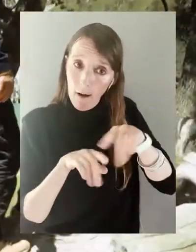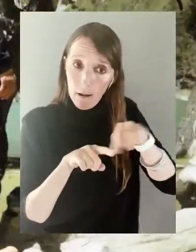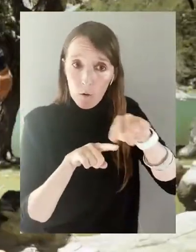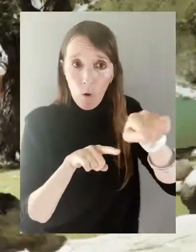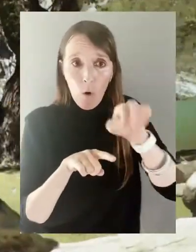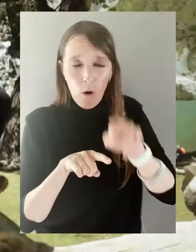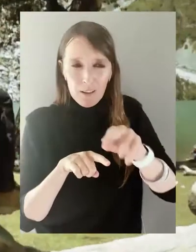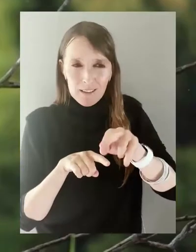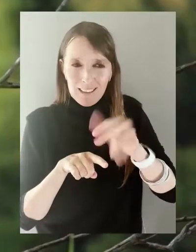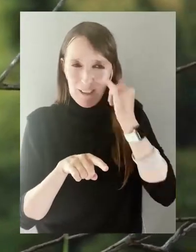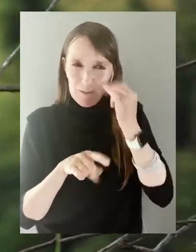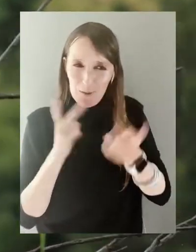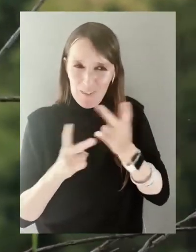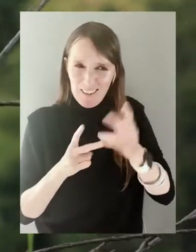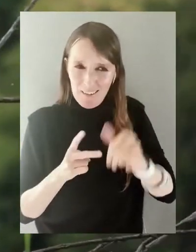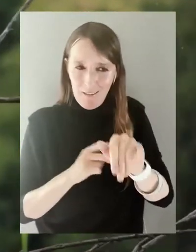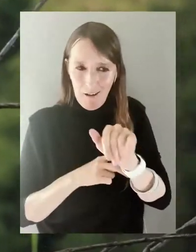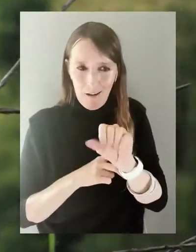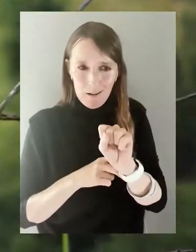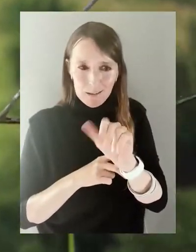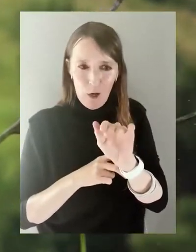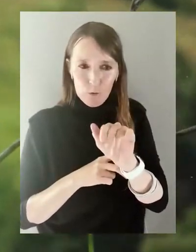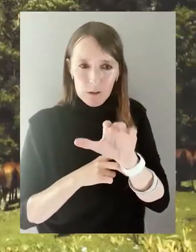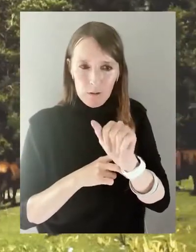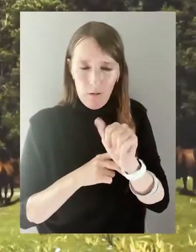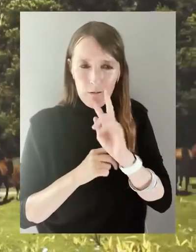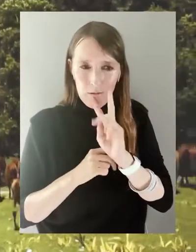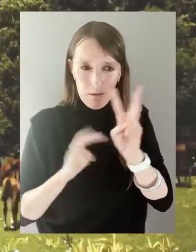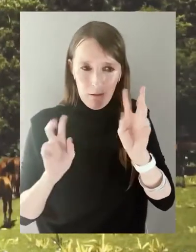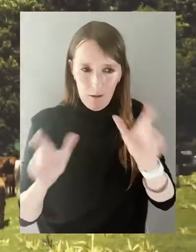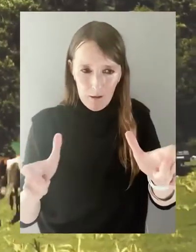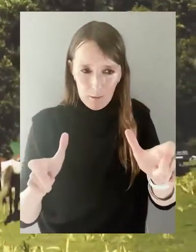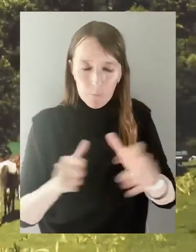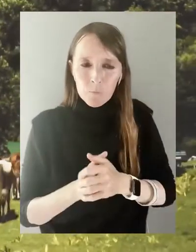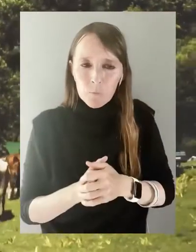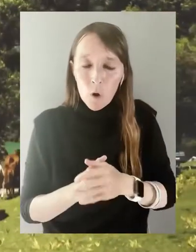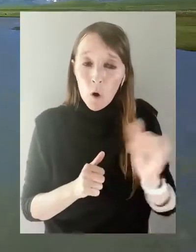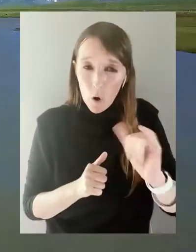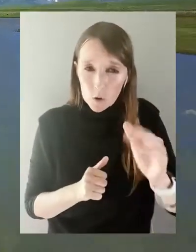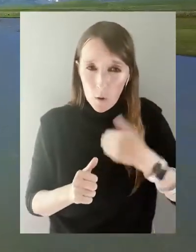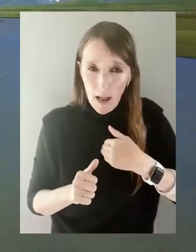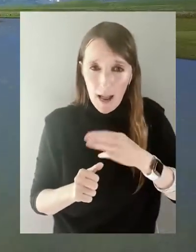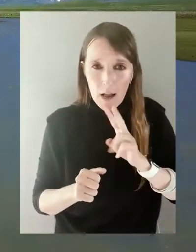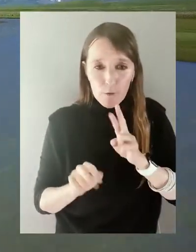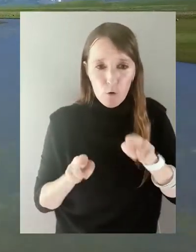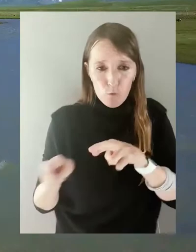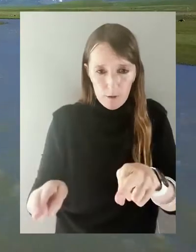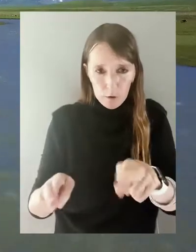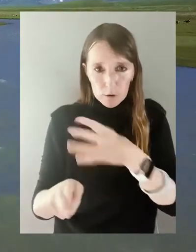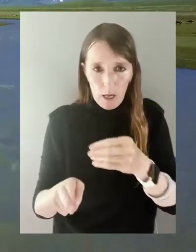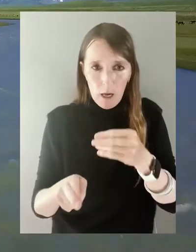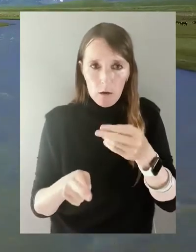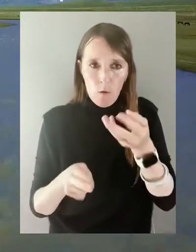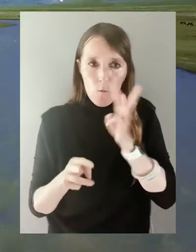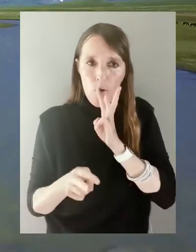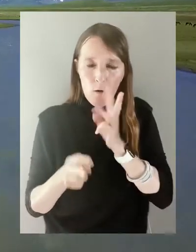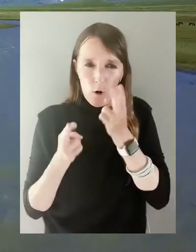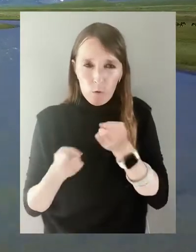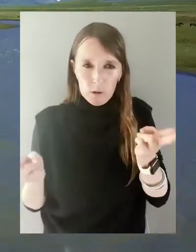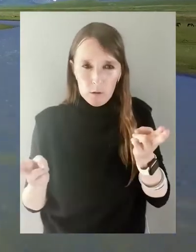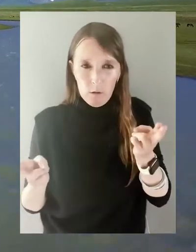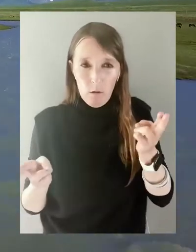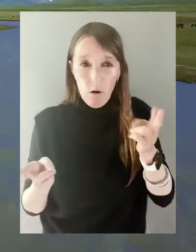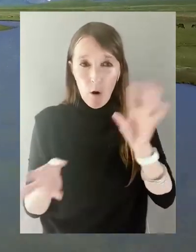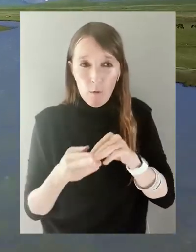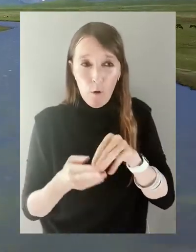options of hiking and trekking in the area during your tours near Sarichilek. Besides, Kyrgyzstan is rich in rivers